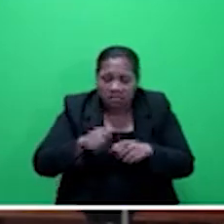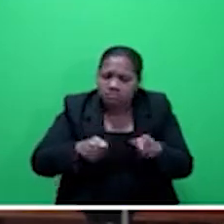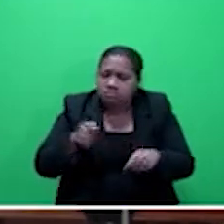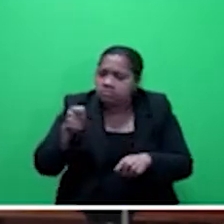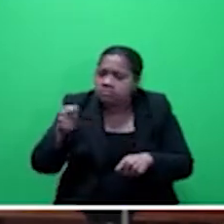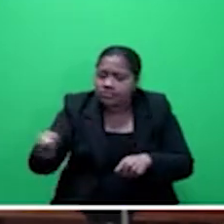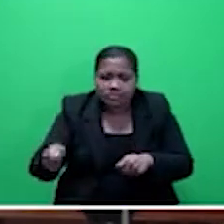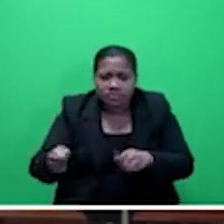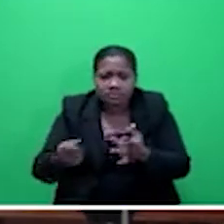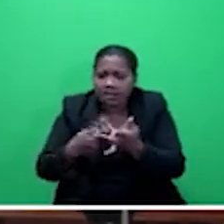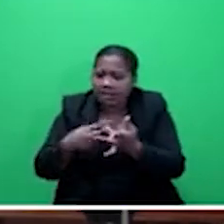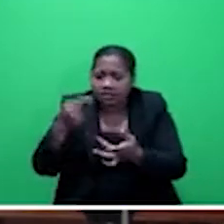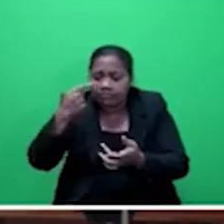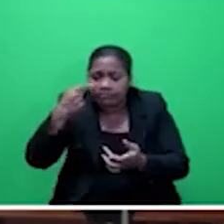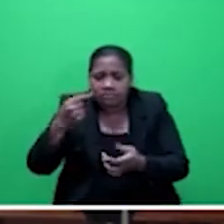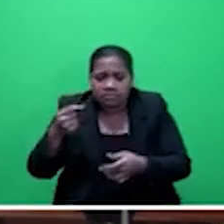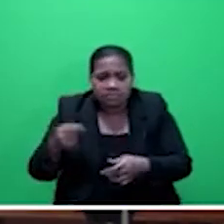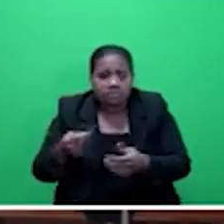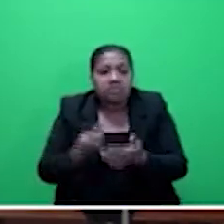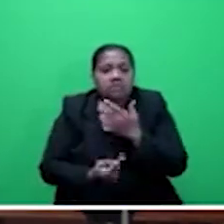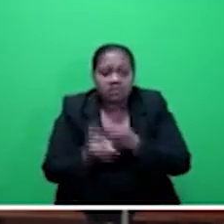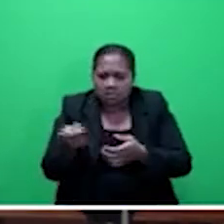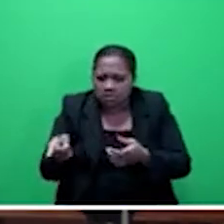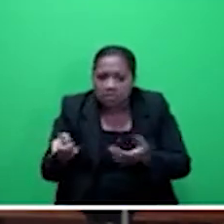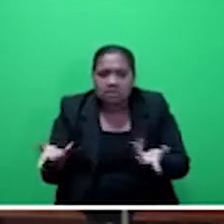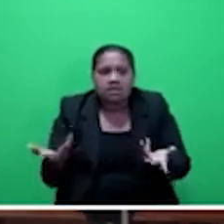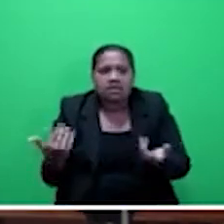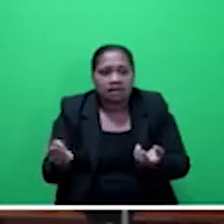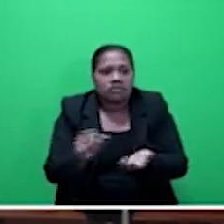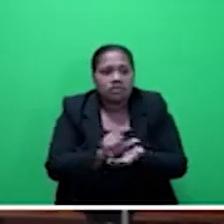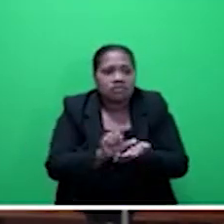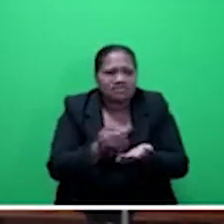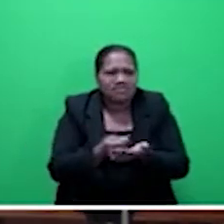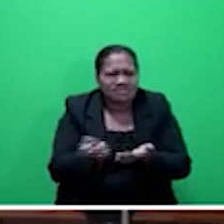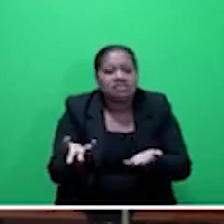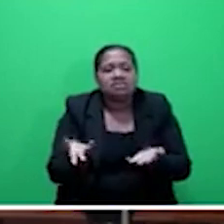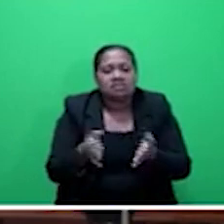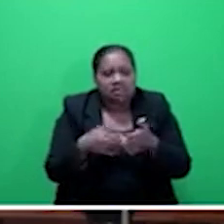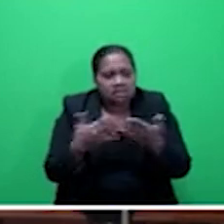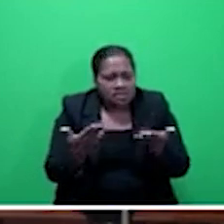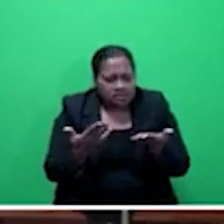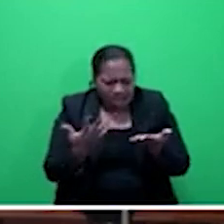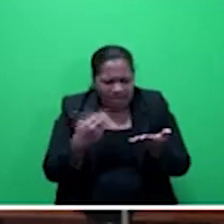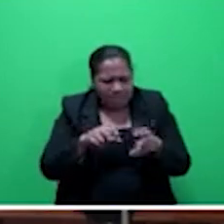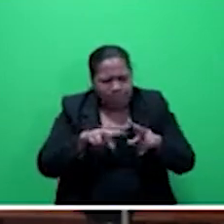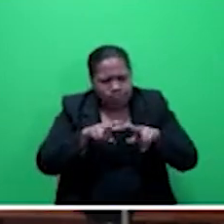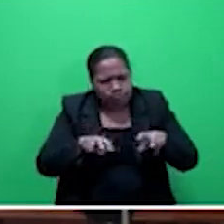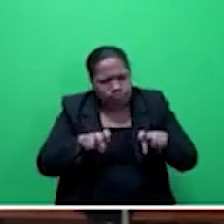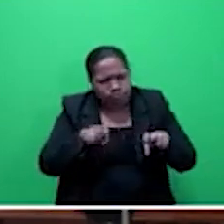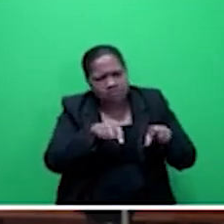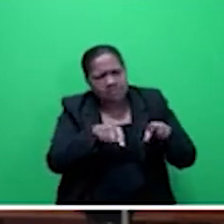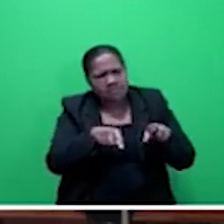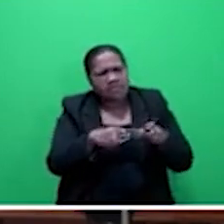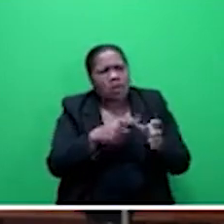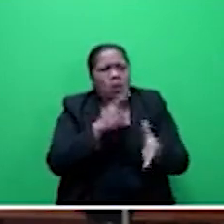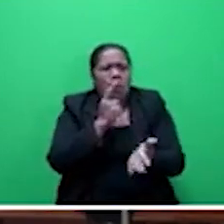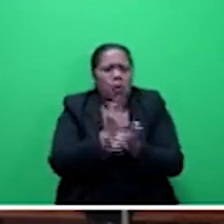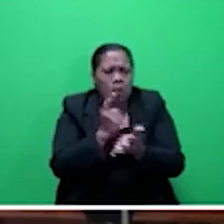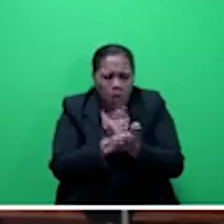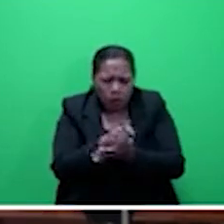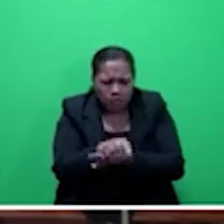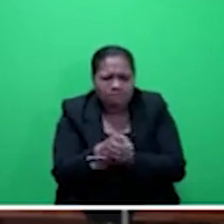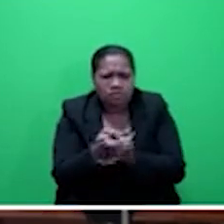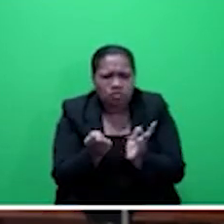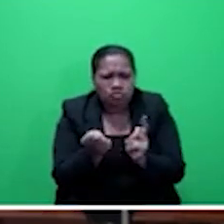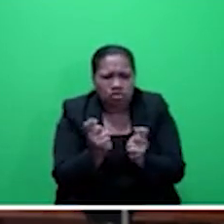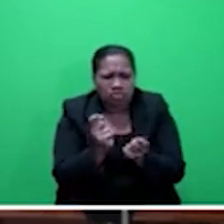they actually get compensation for that pay through the ACCF. So, some, a lot of, you know, sort of change in the